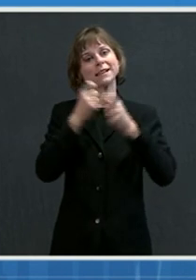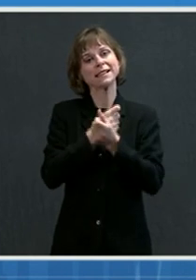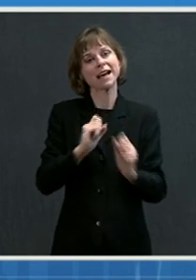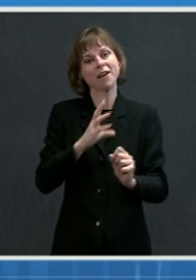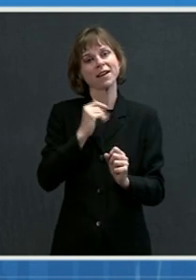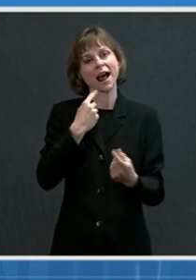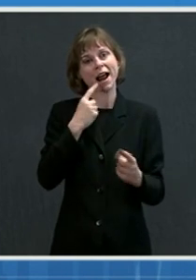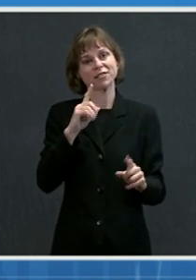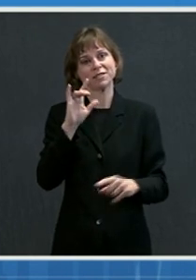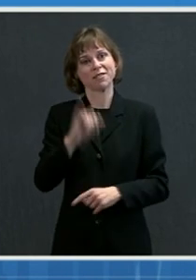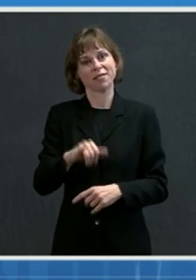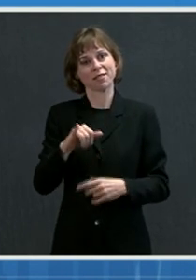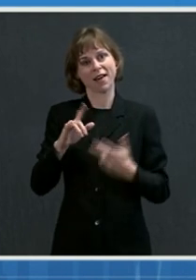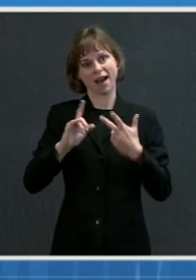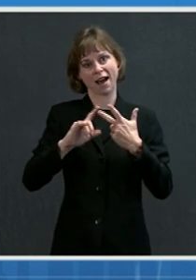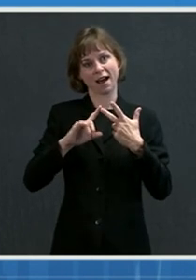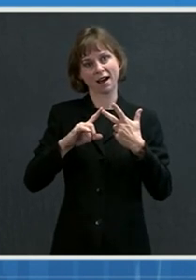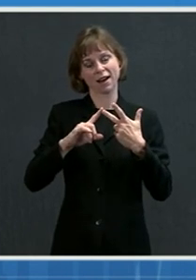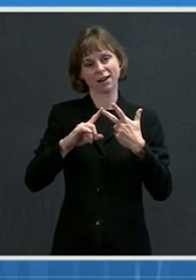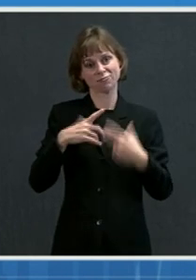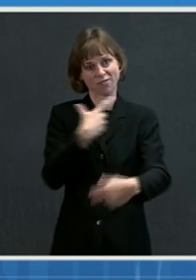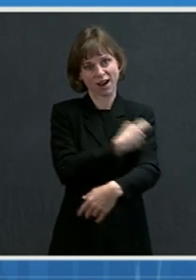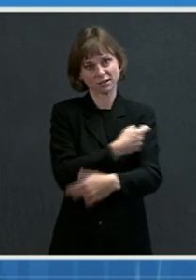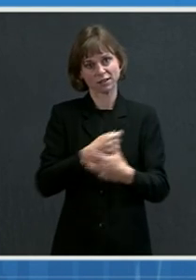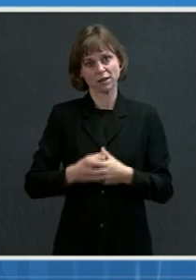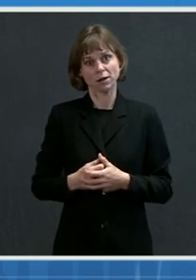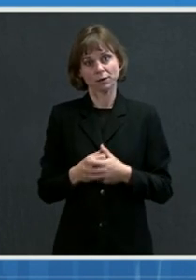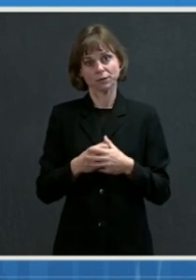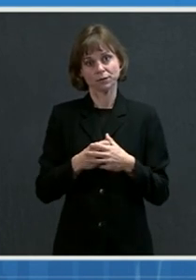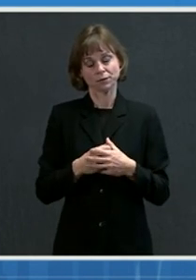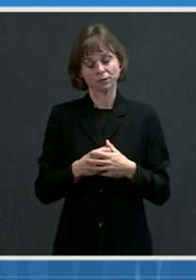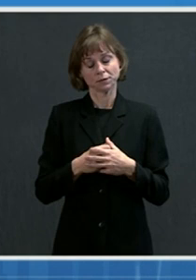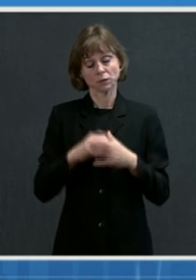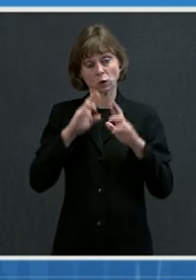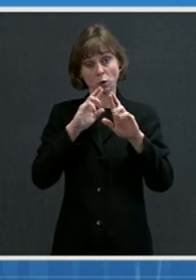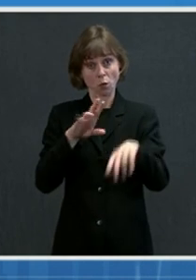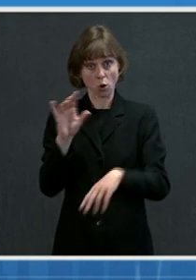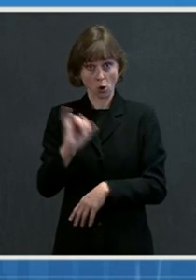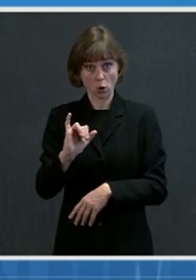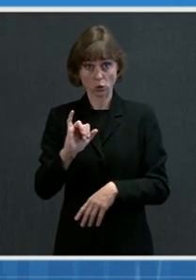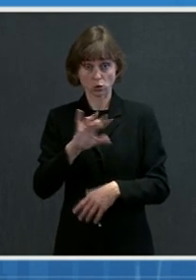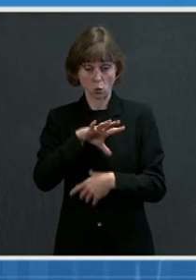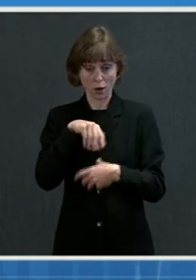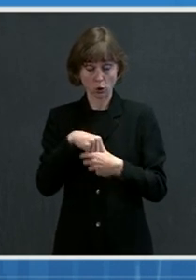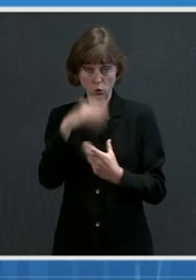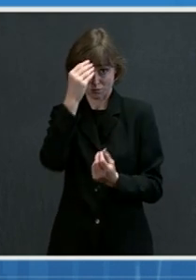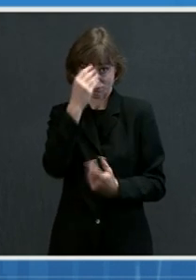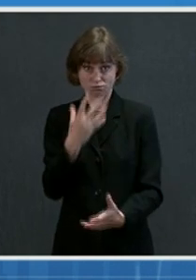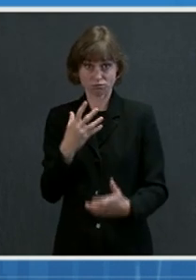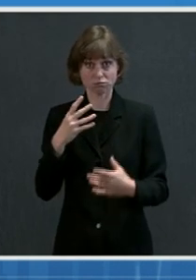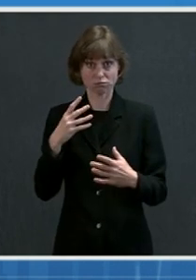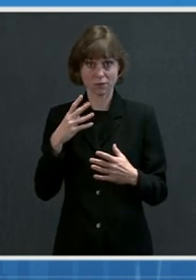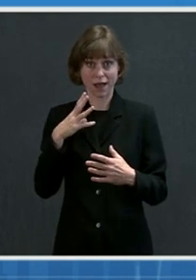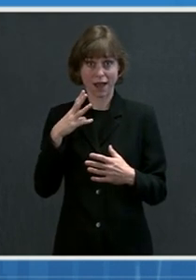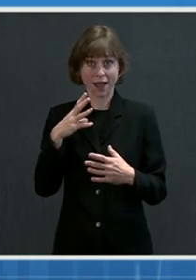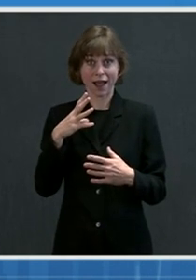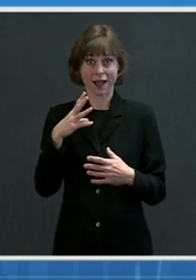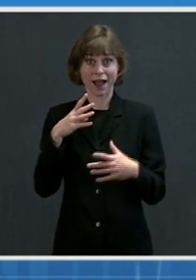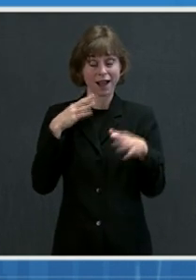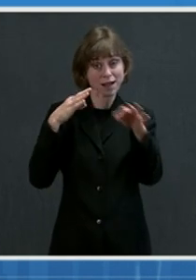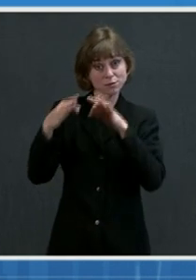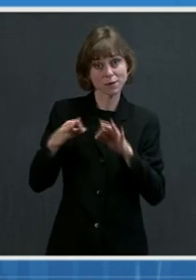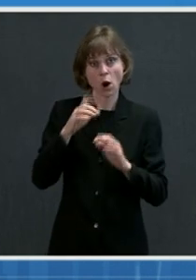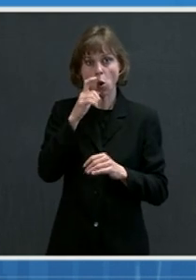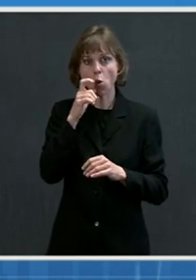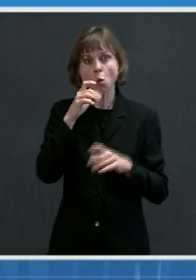of this newly authorized vaccine. The report also provided important guidance for clinicians who will be administering it. The